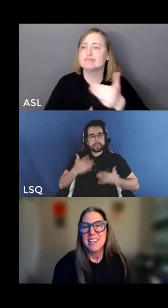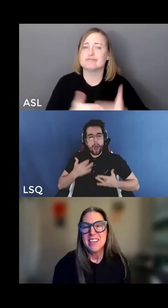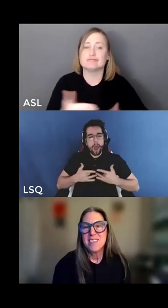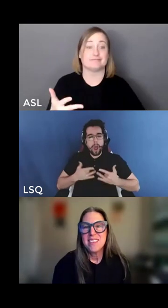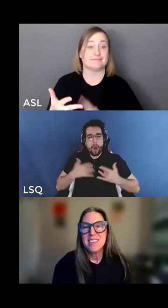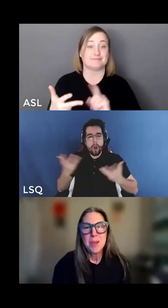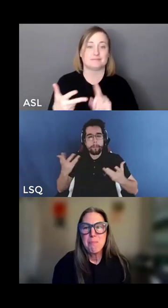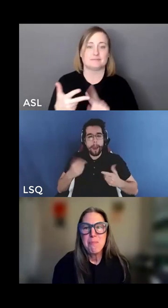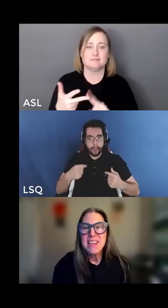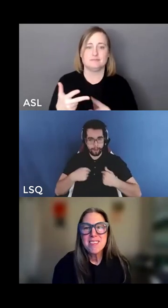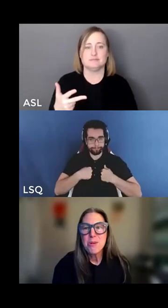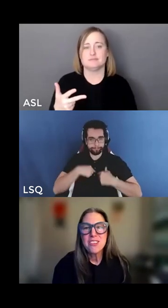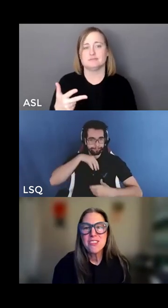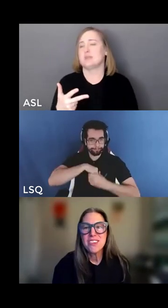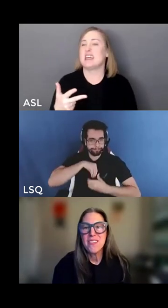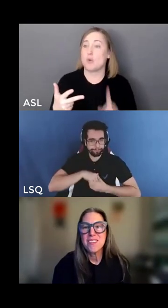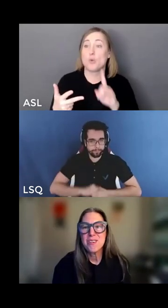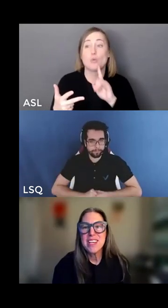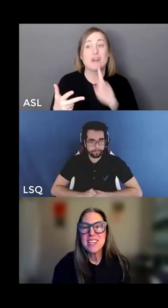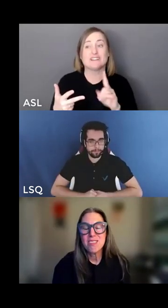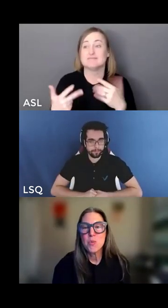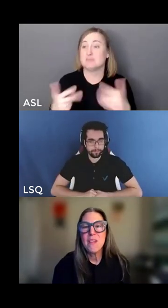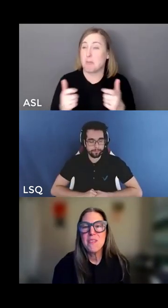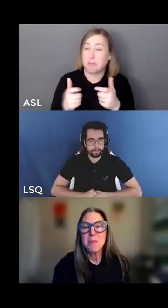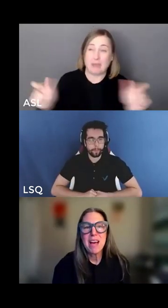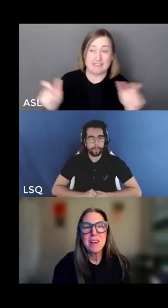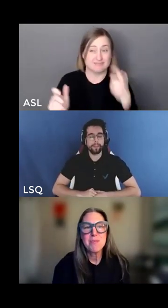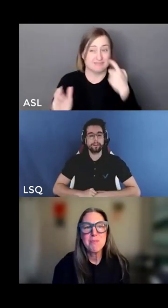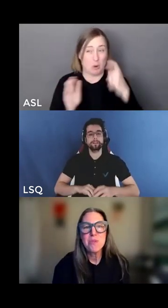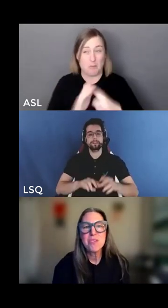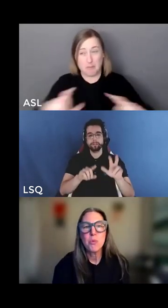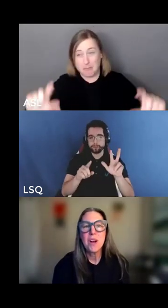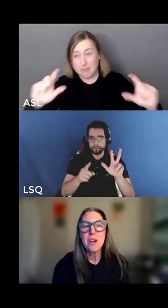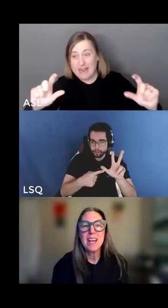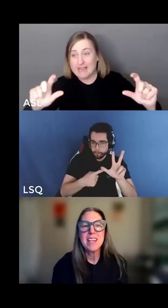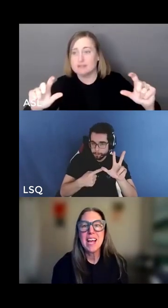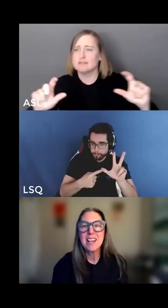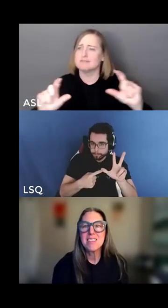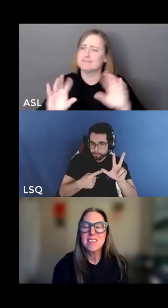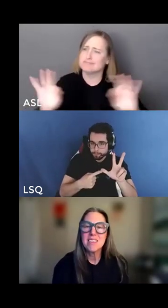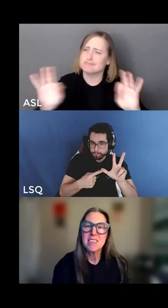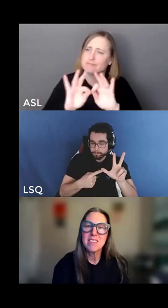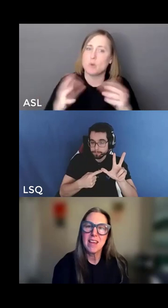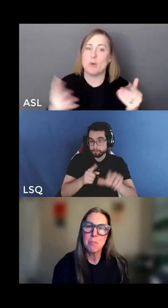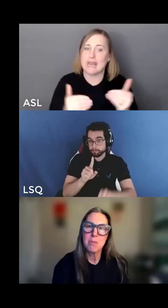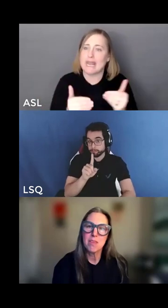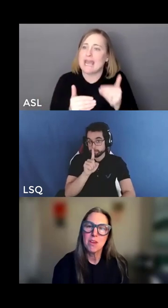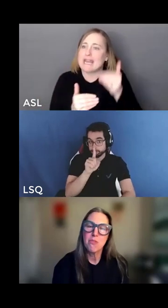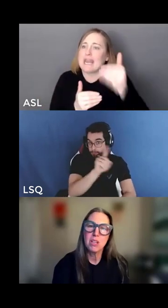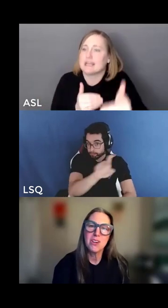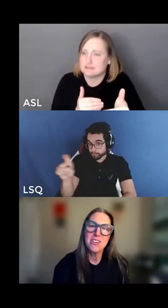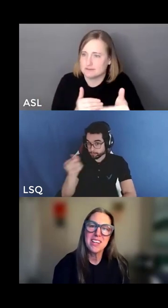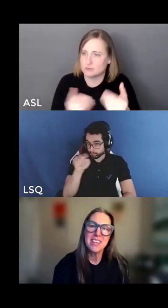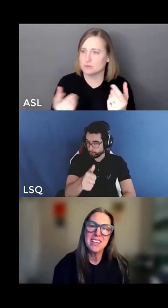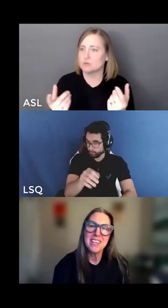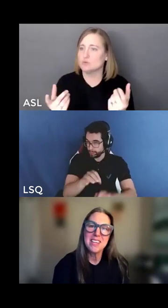is the biggest question on the screen as the one that matters most what are my next steps